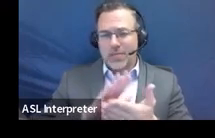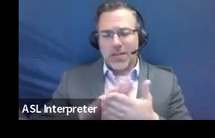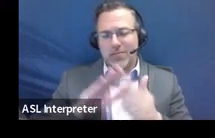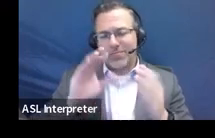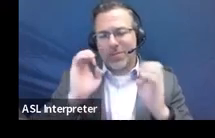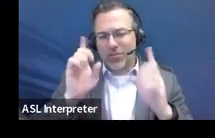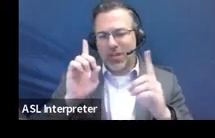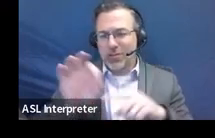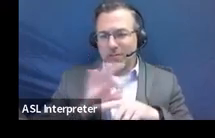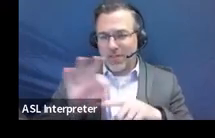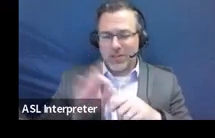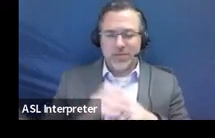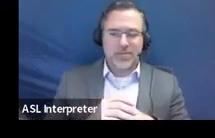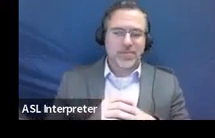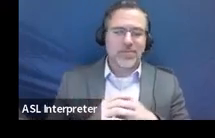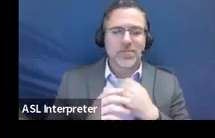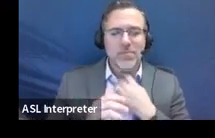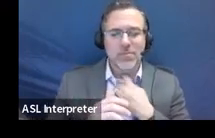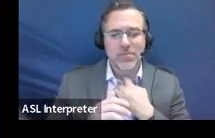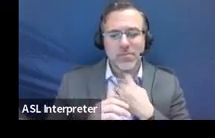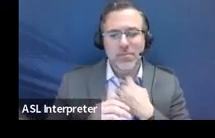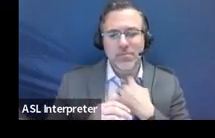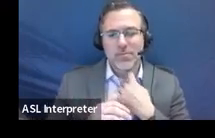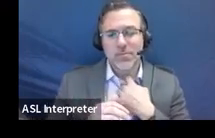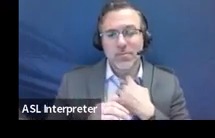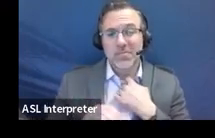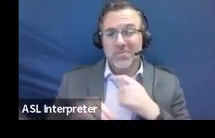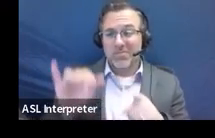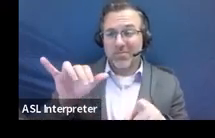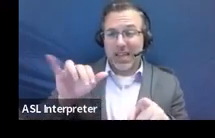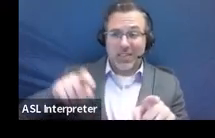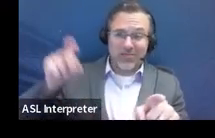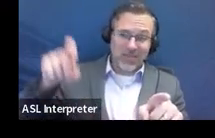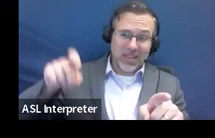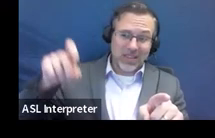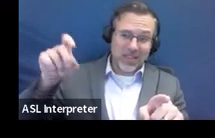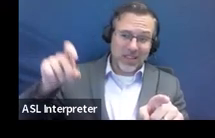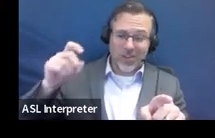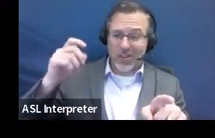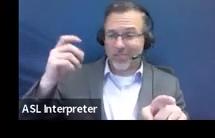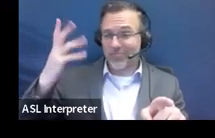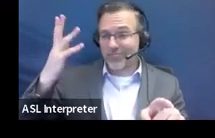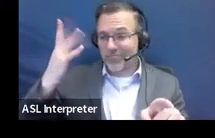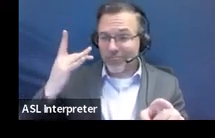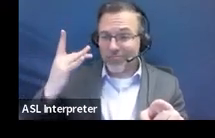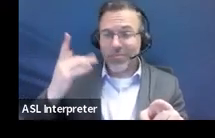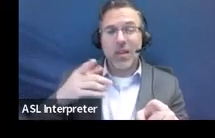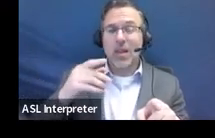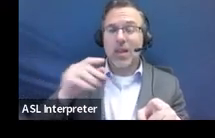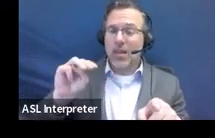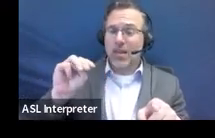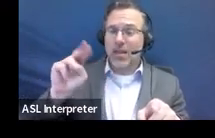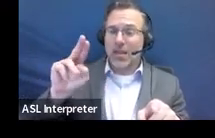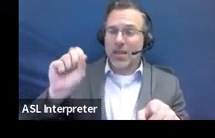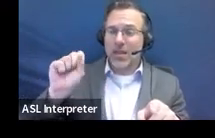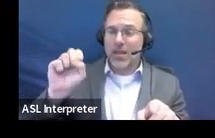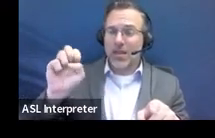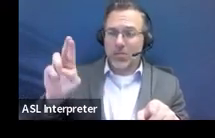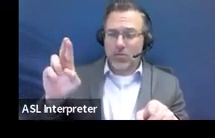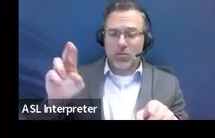And this is necessary because in Muser, it says that part of the specific learning disability